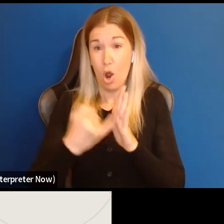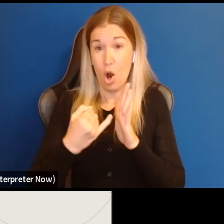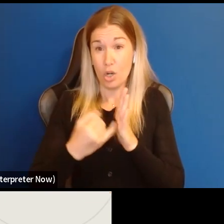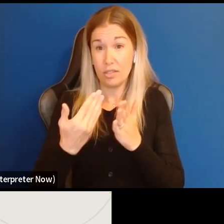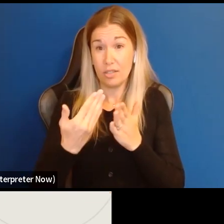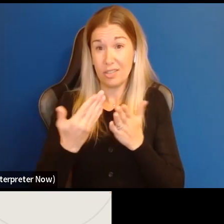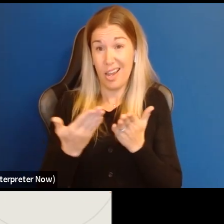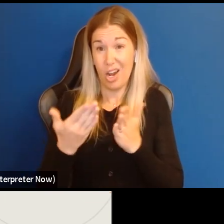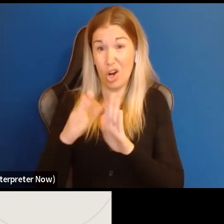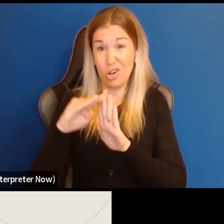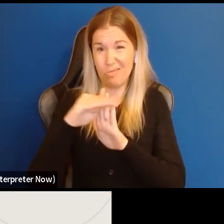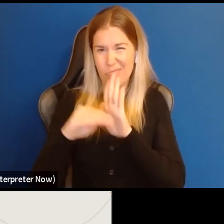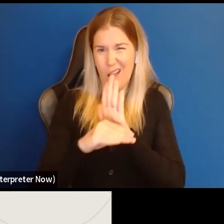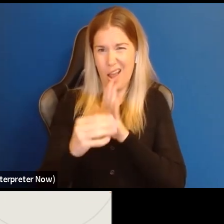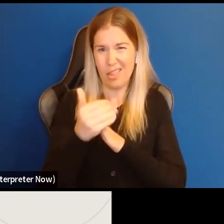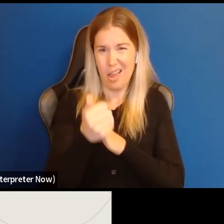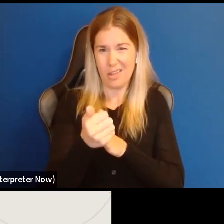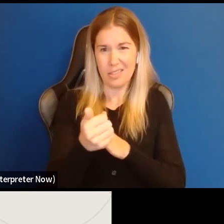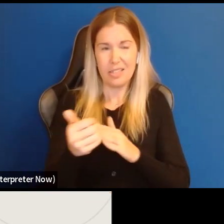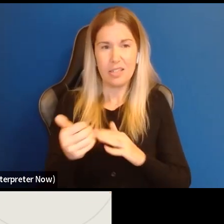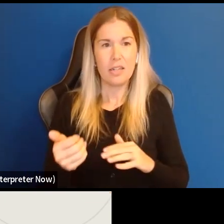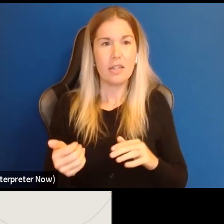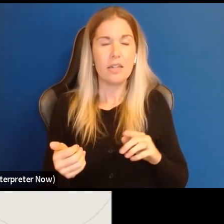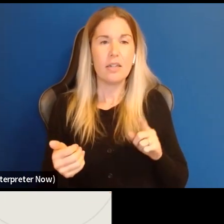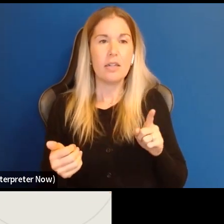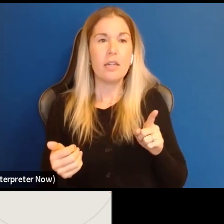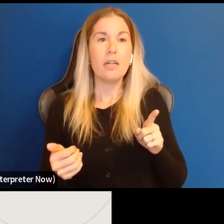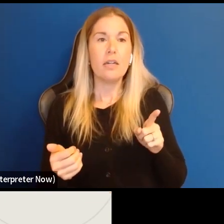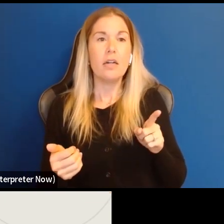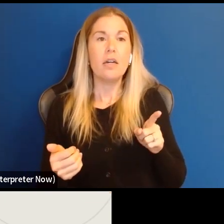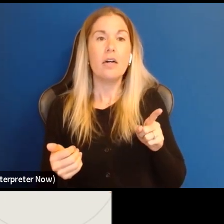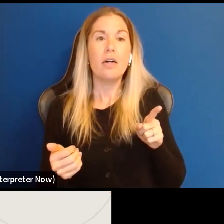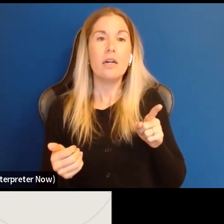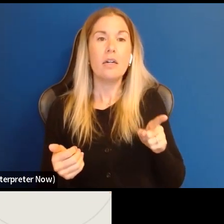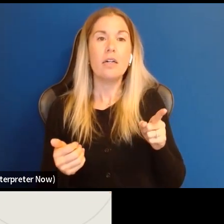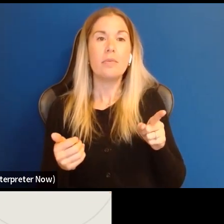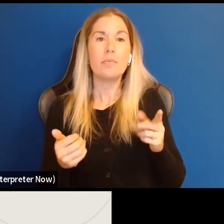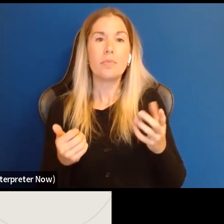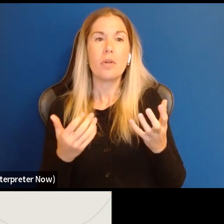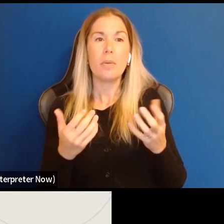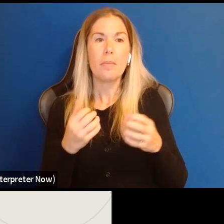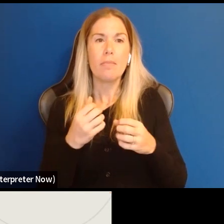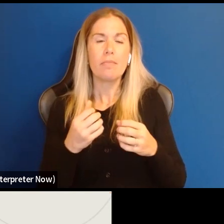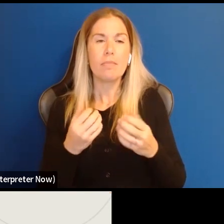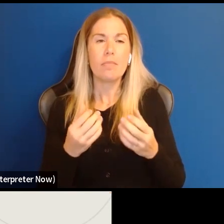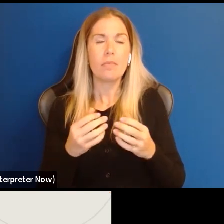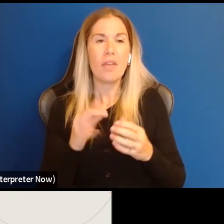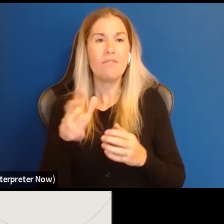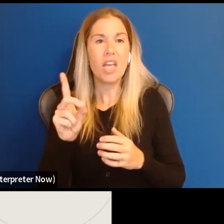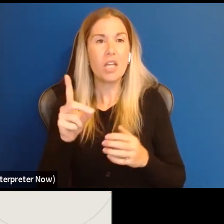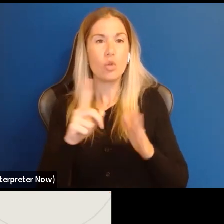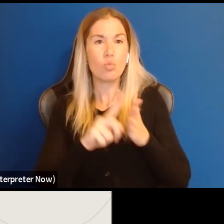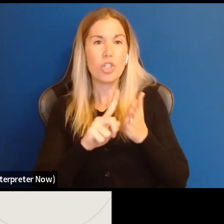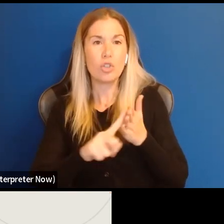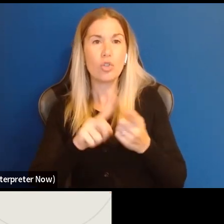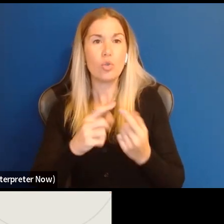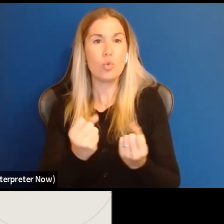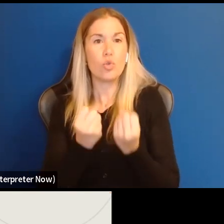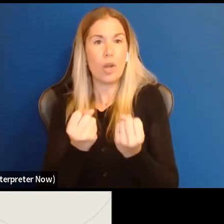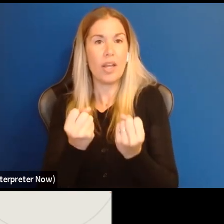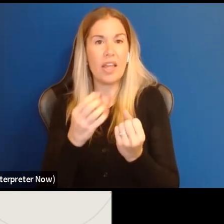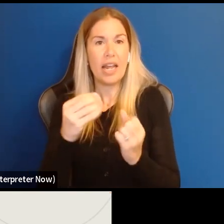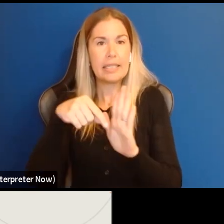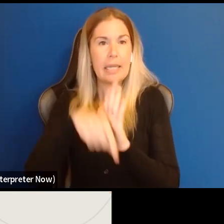but field research to help strengthen and deepen existing bonds and commitments with underserved communities, strategic